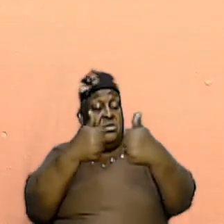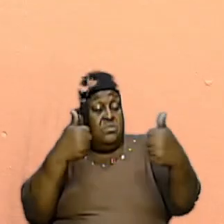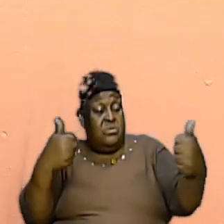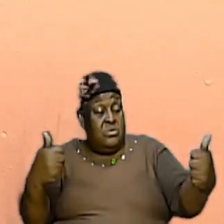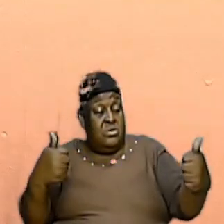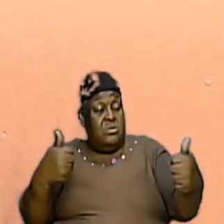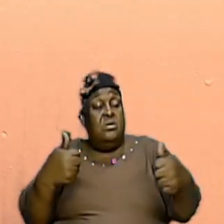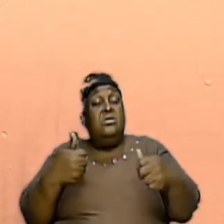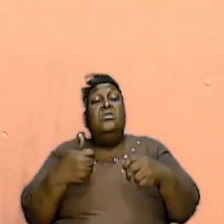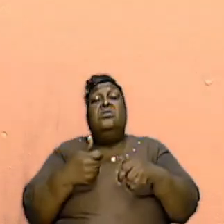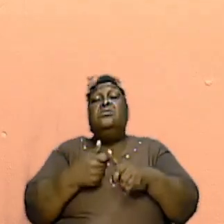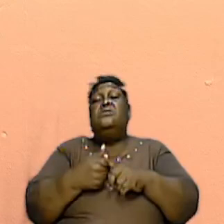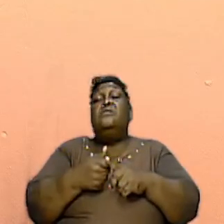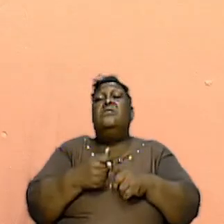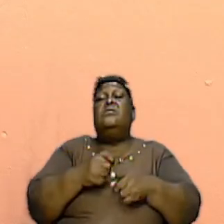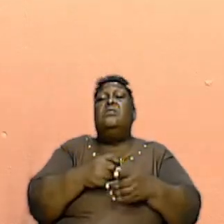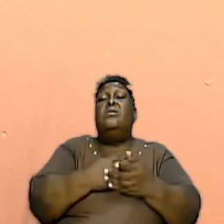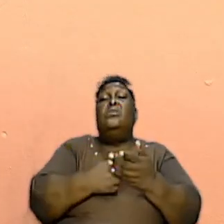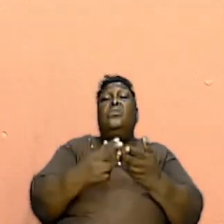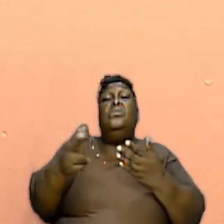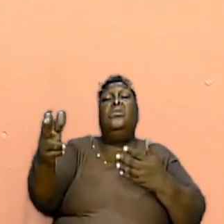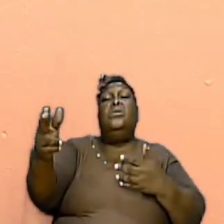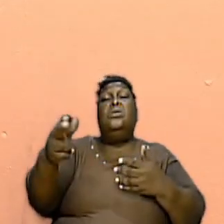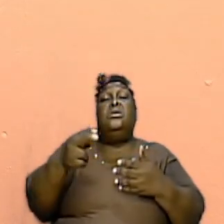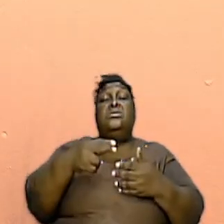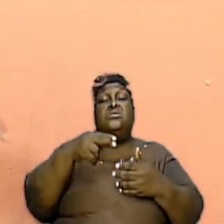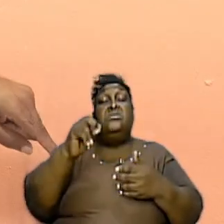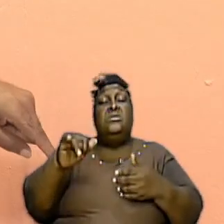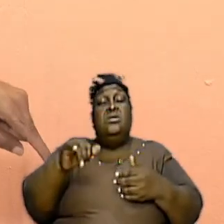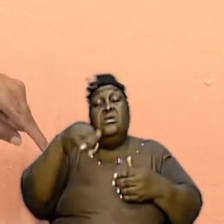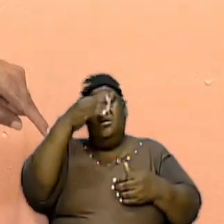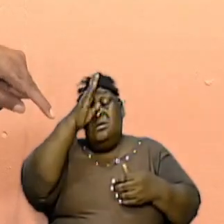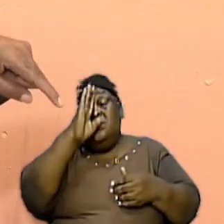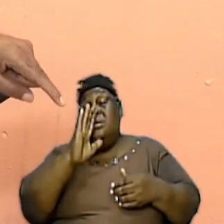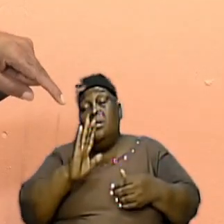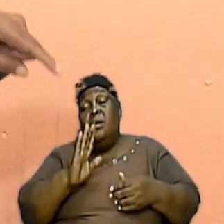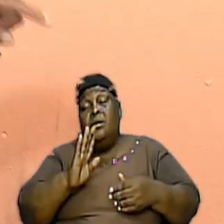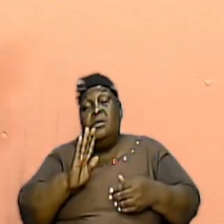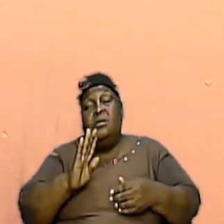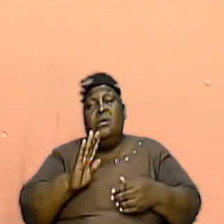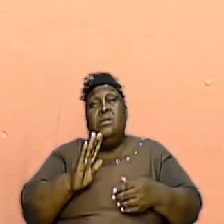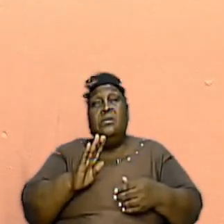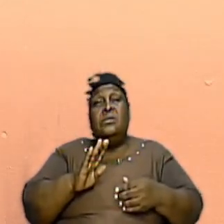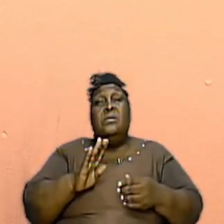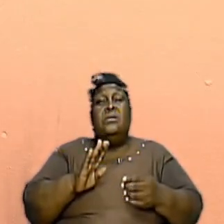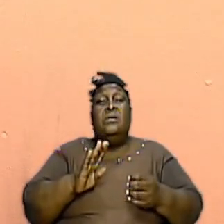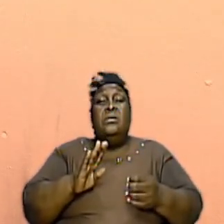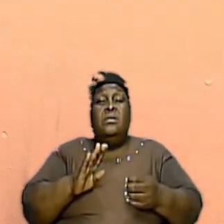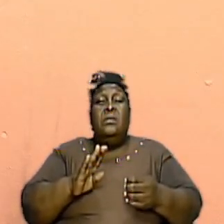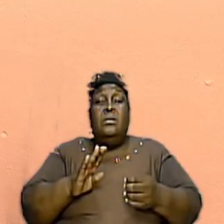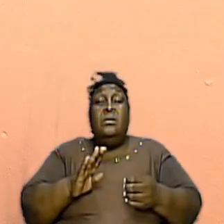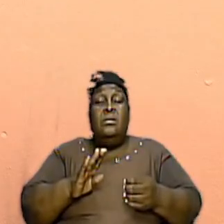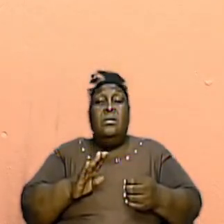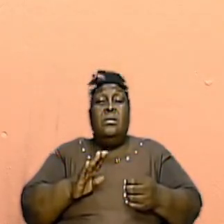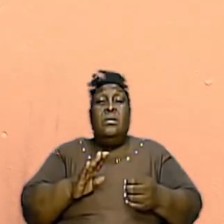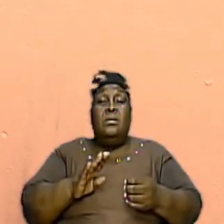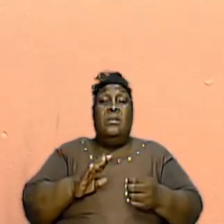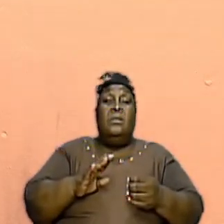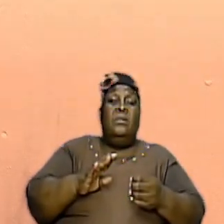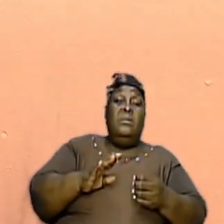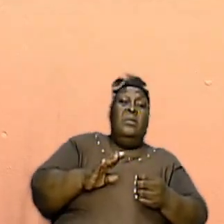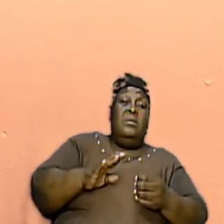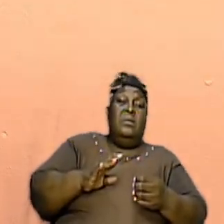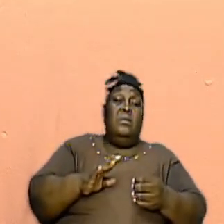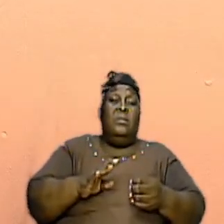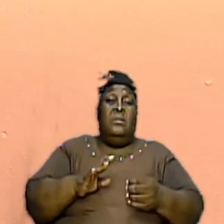In Other Words Our Holiness That God Said Earlier On When We Read First Peter Chapter One